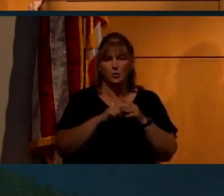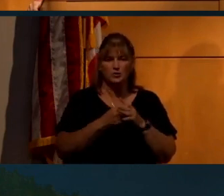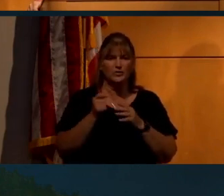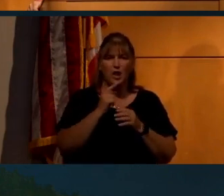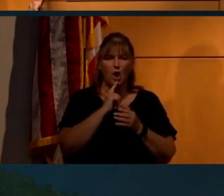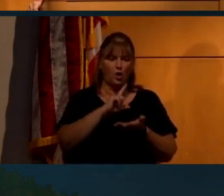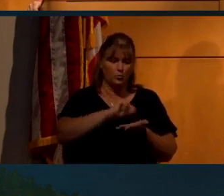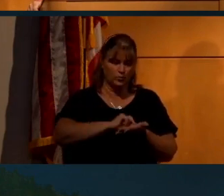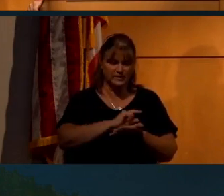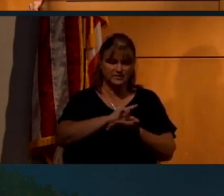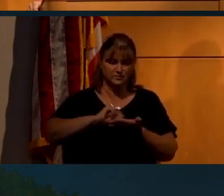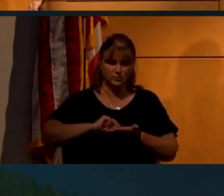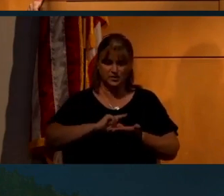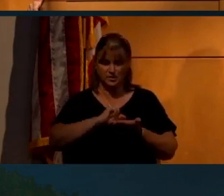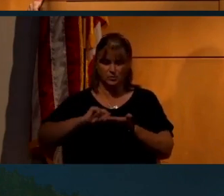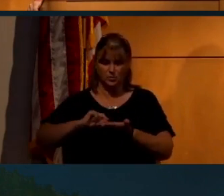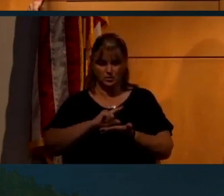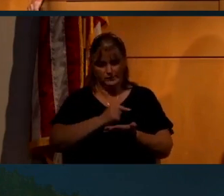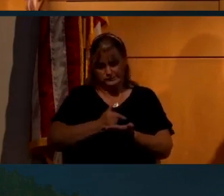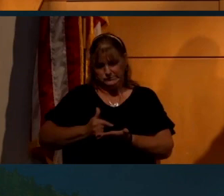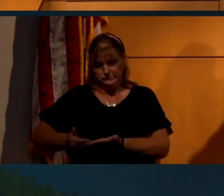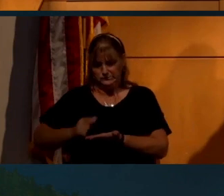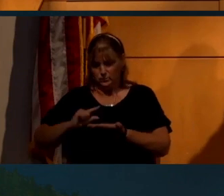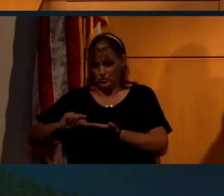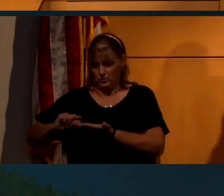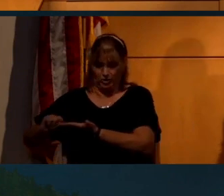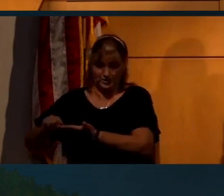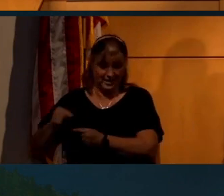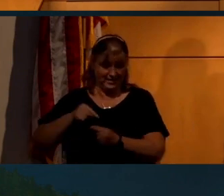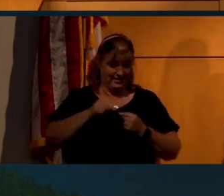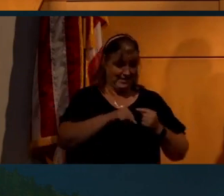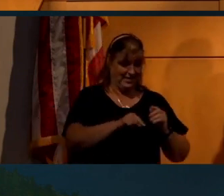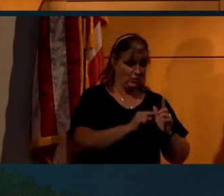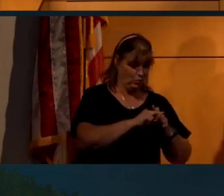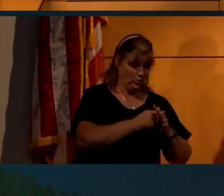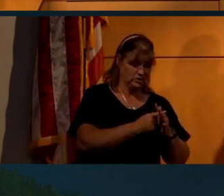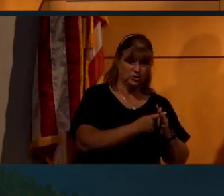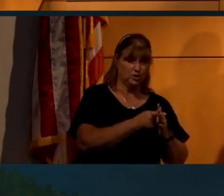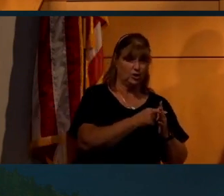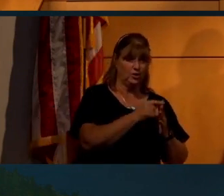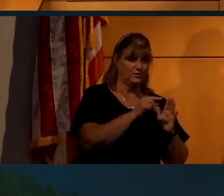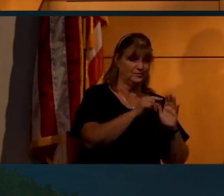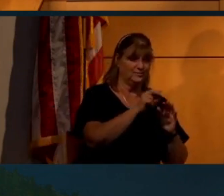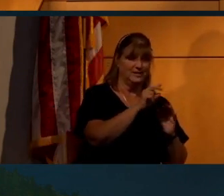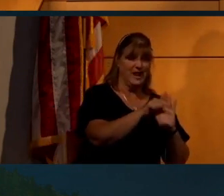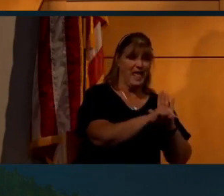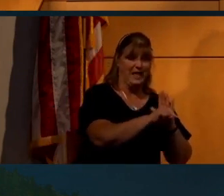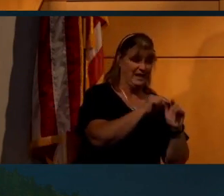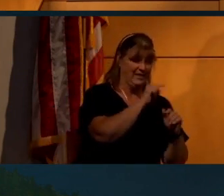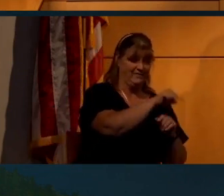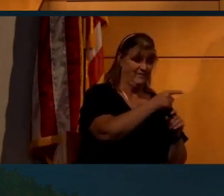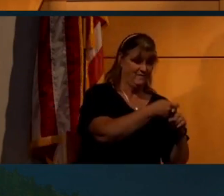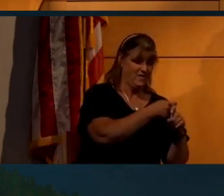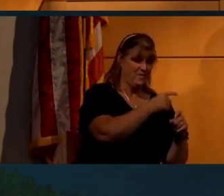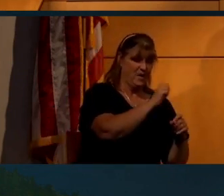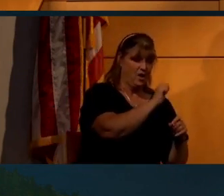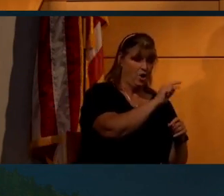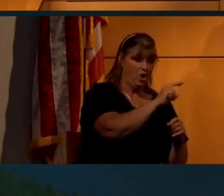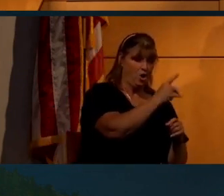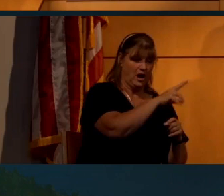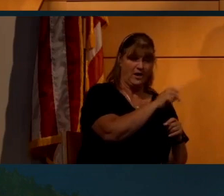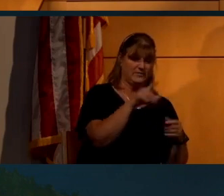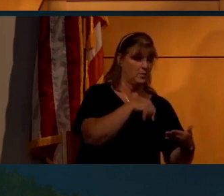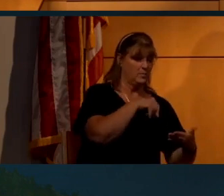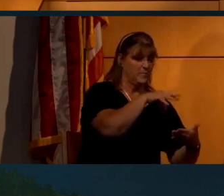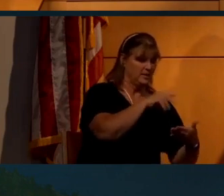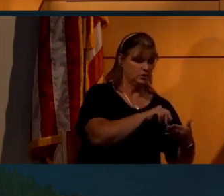actually prints of prints of prints of prints. You know, the original negative is sitting somewhere in an archive and they made a print from it. then somebody took a picture of